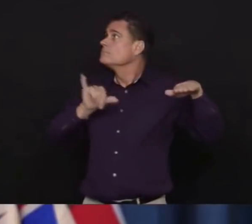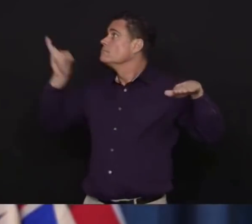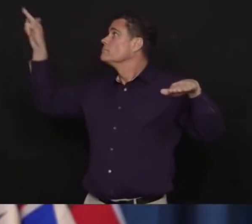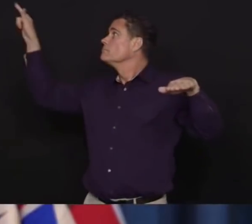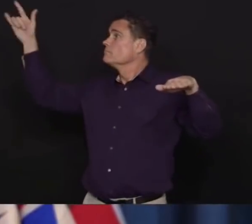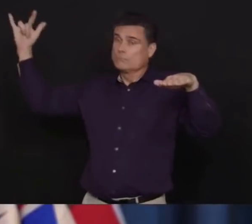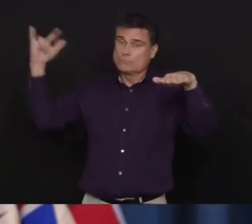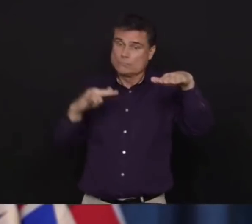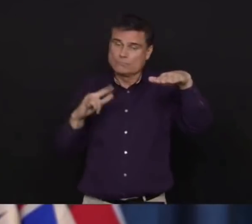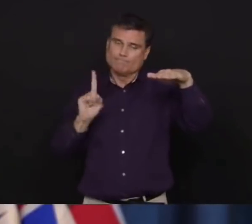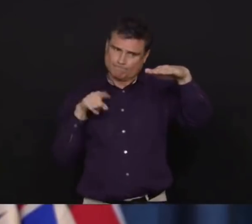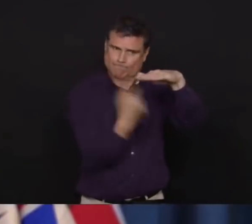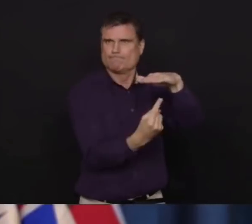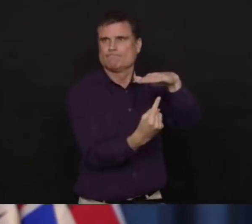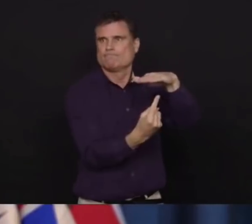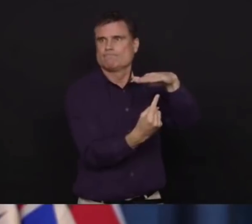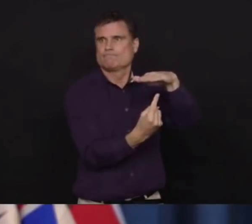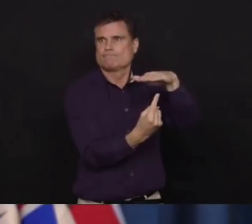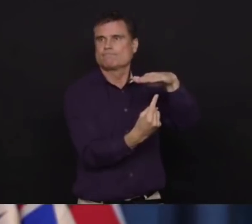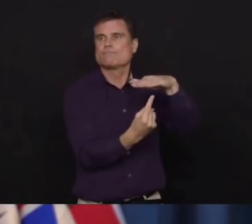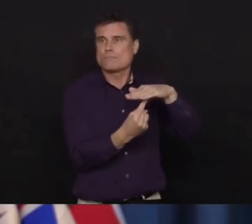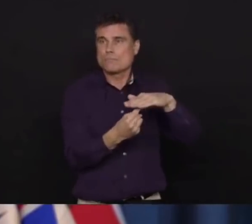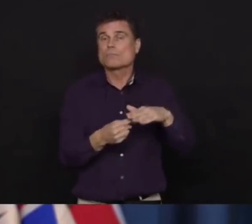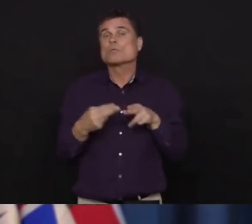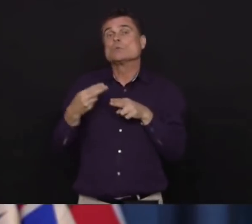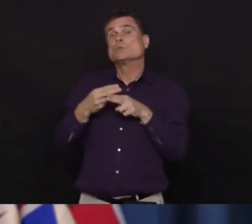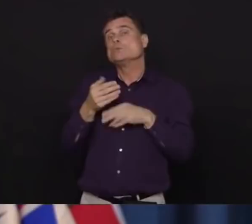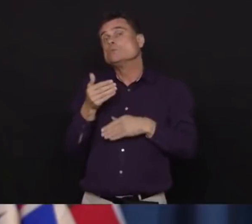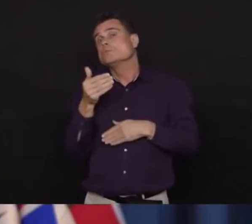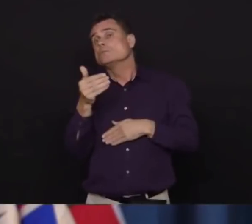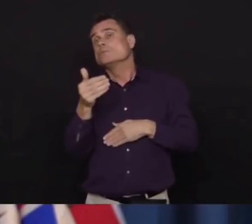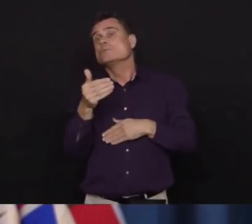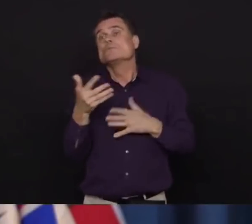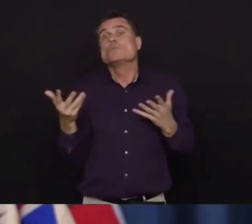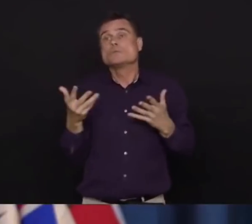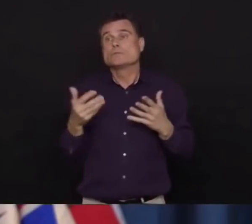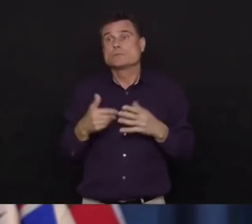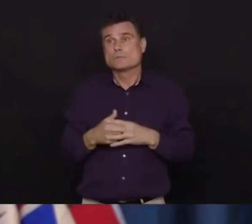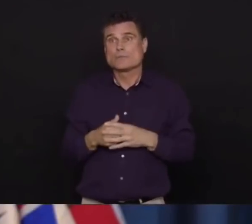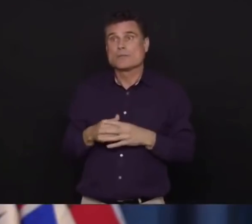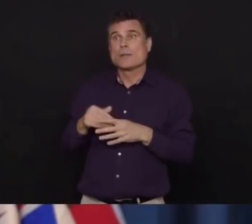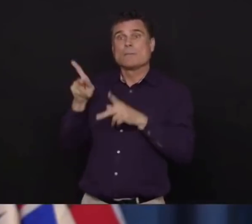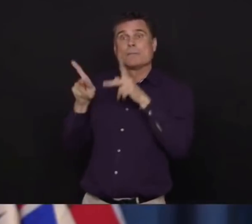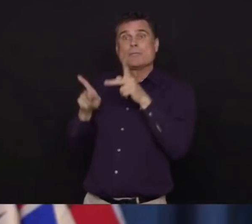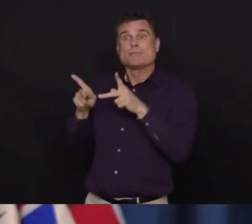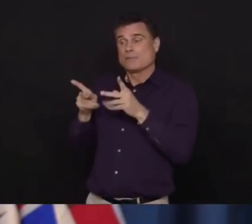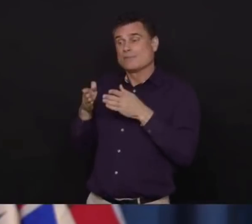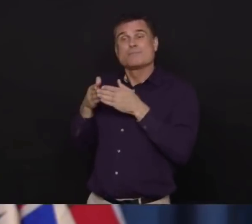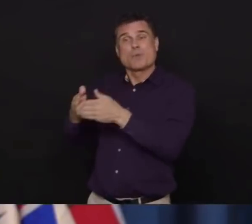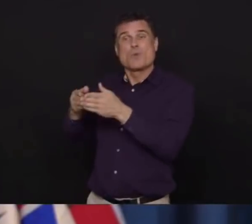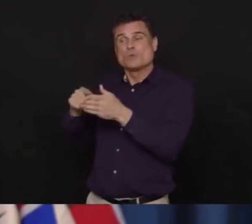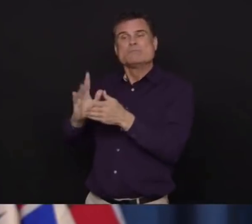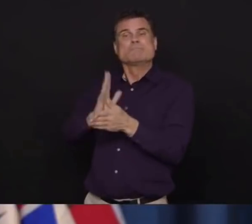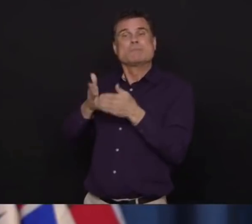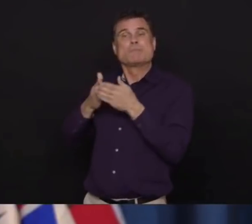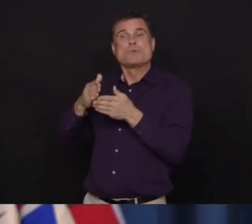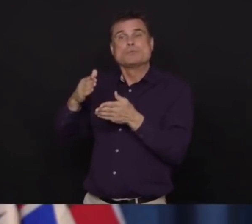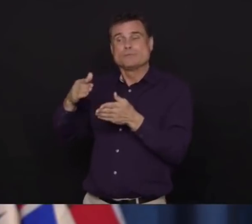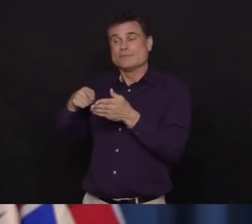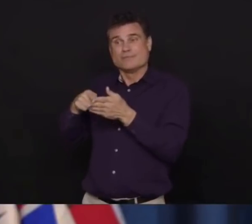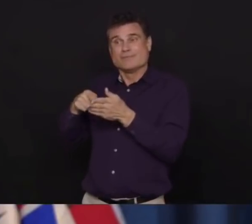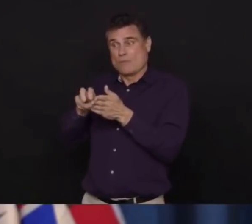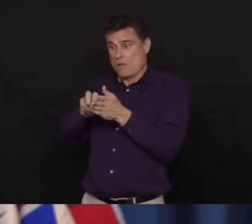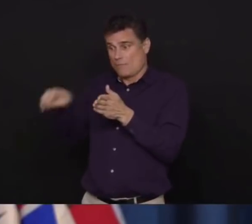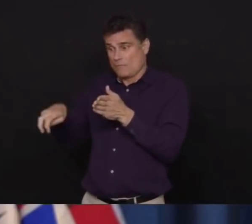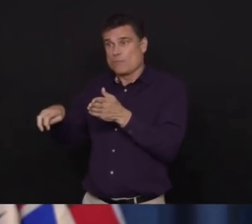additional cruise ships, the Zandang, that's apparently going to be docking very soon in Florida. And we've been in contact